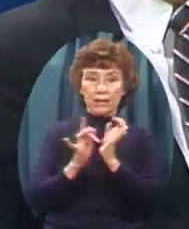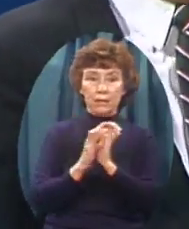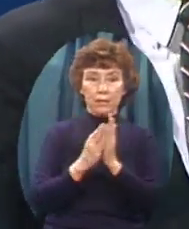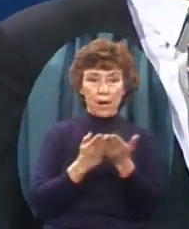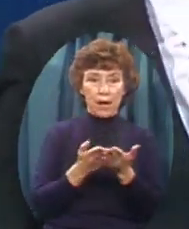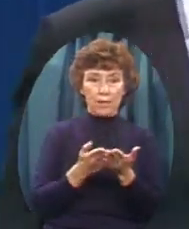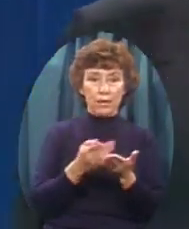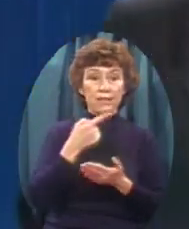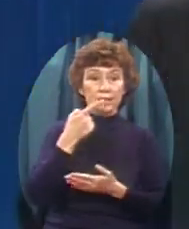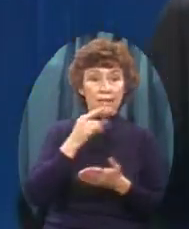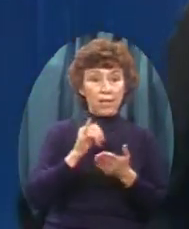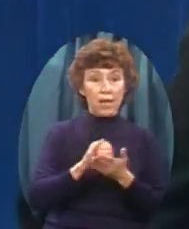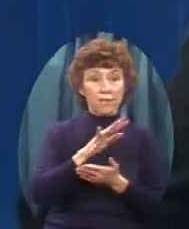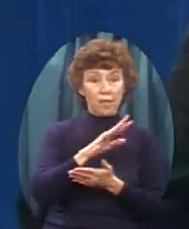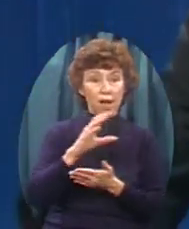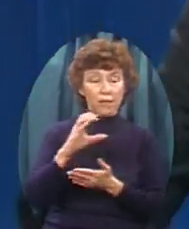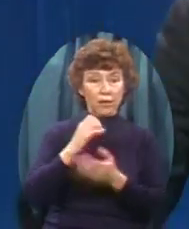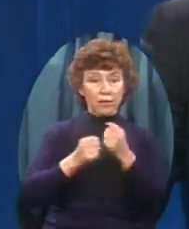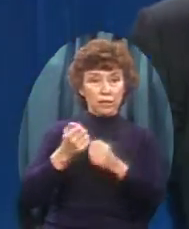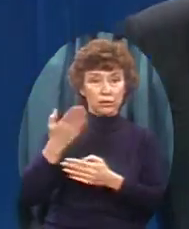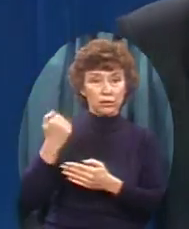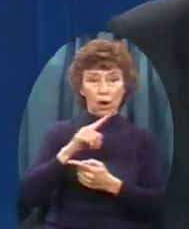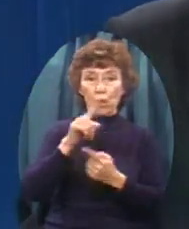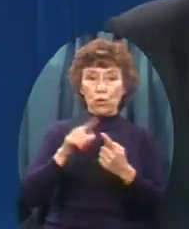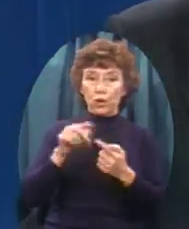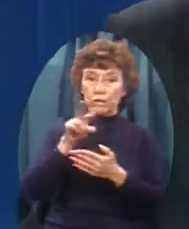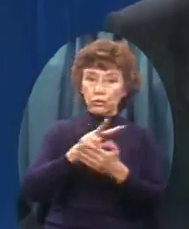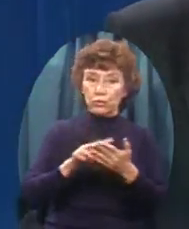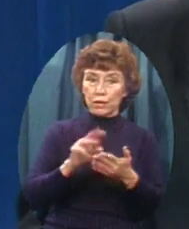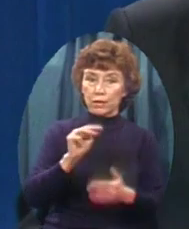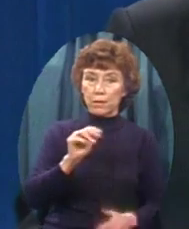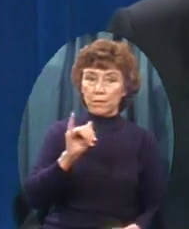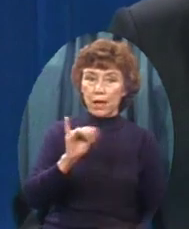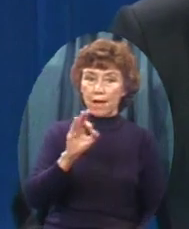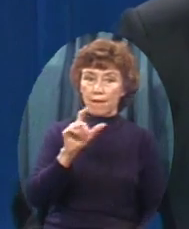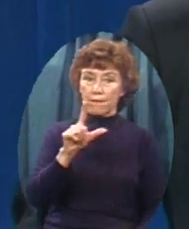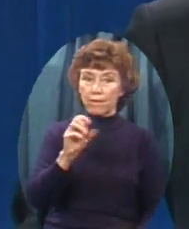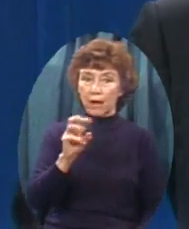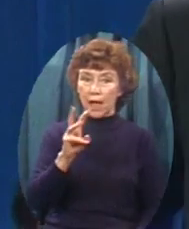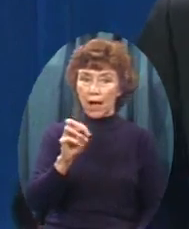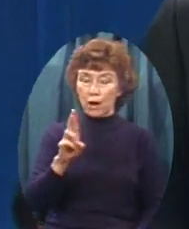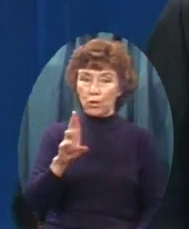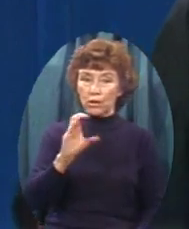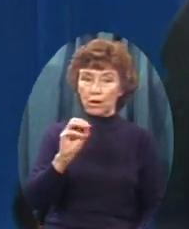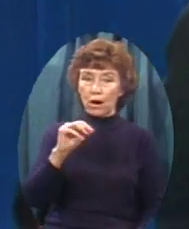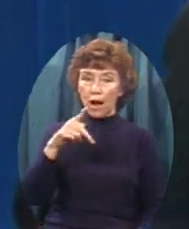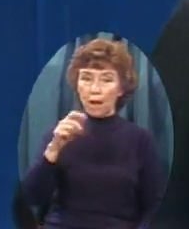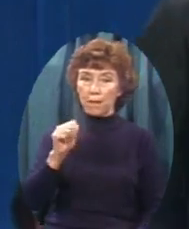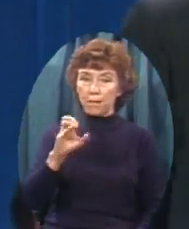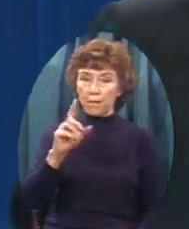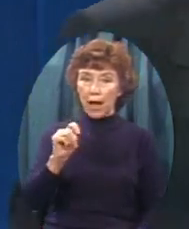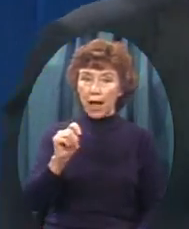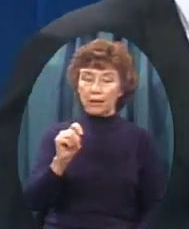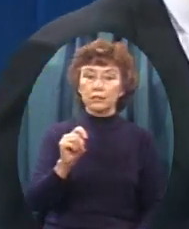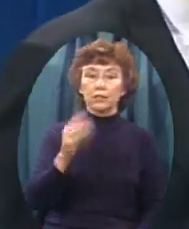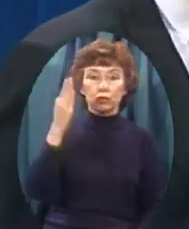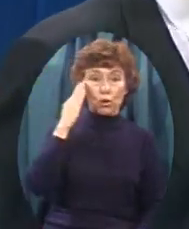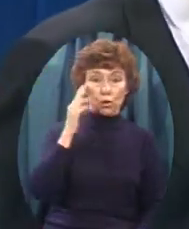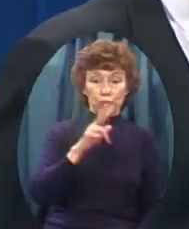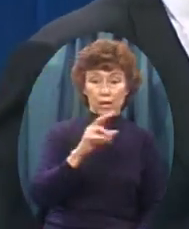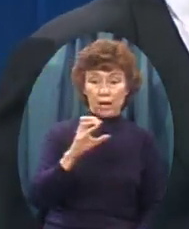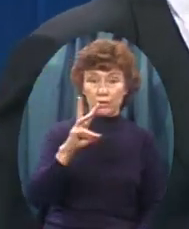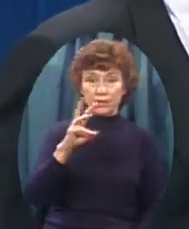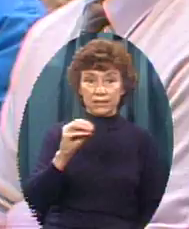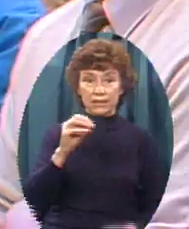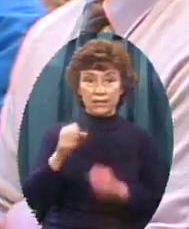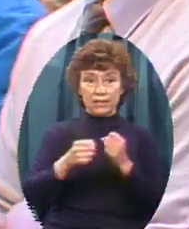When you read The Mayflower Compact 360 years old And realize They came here